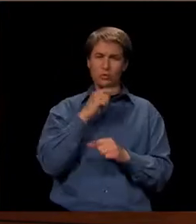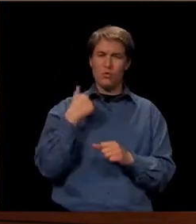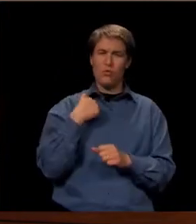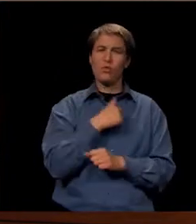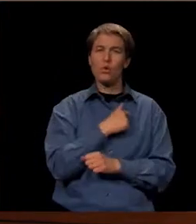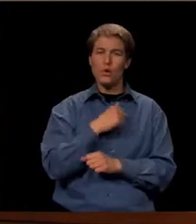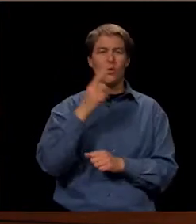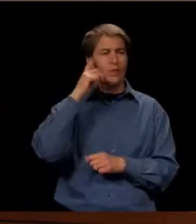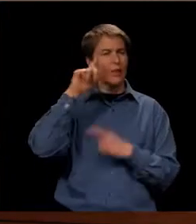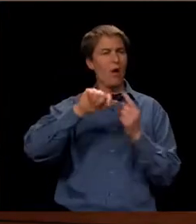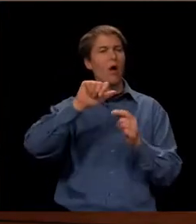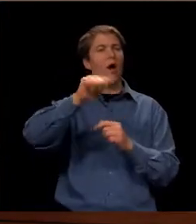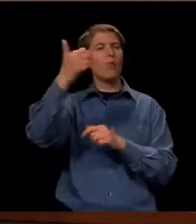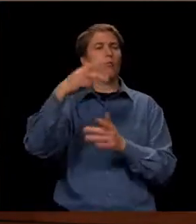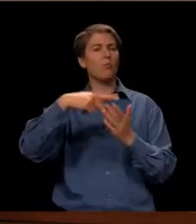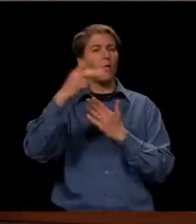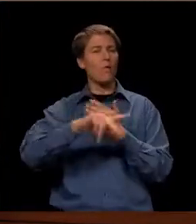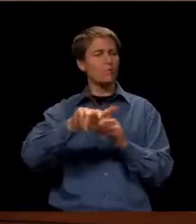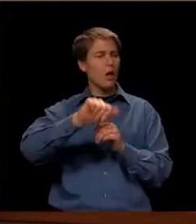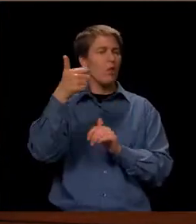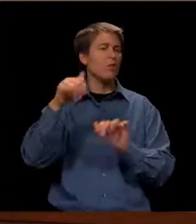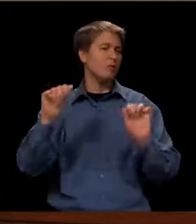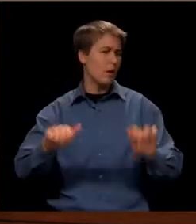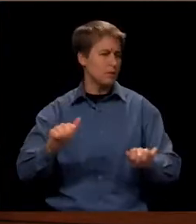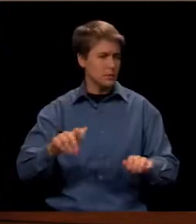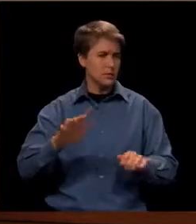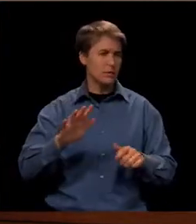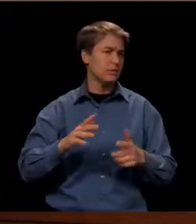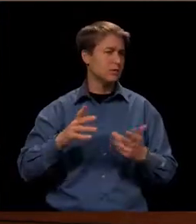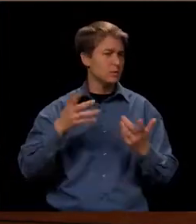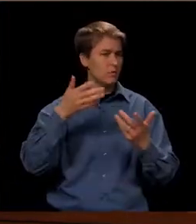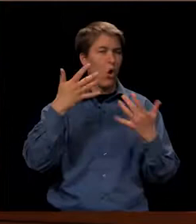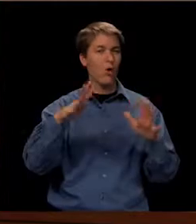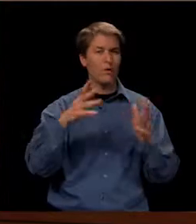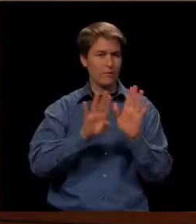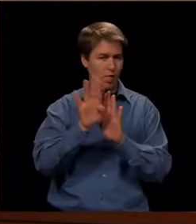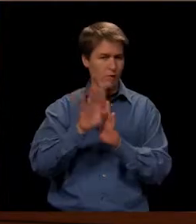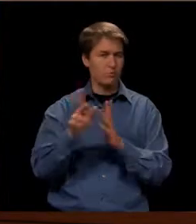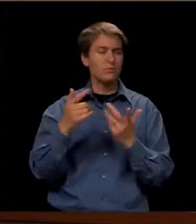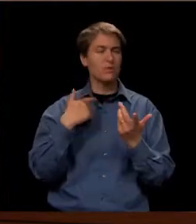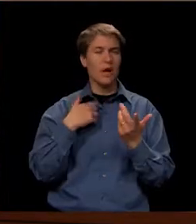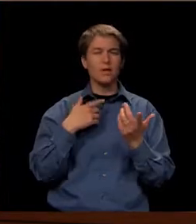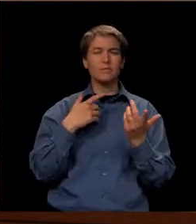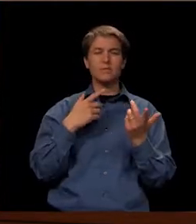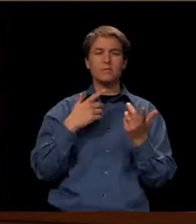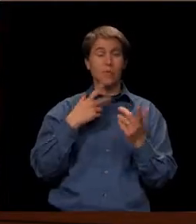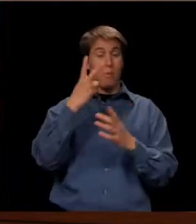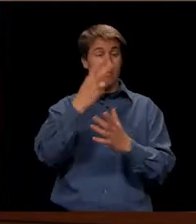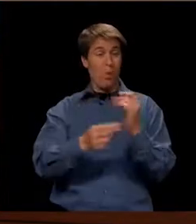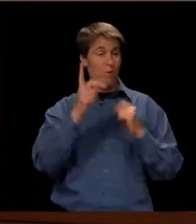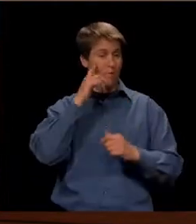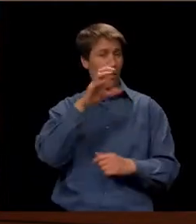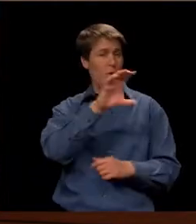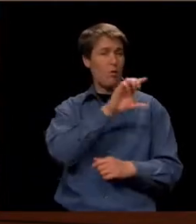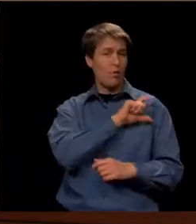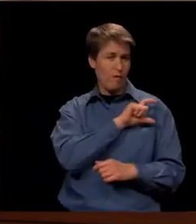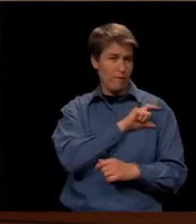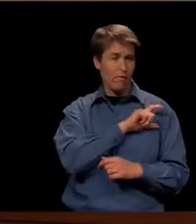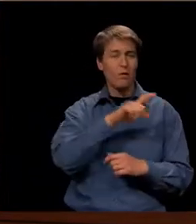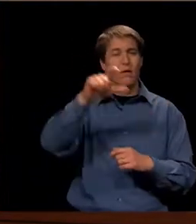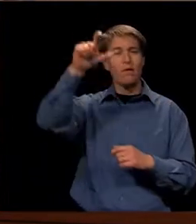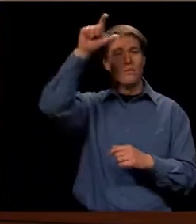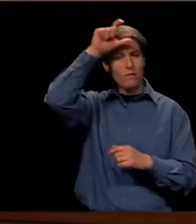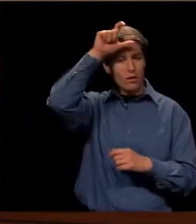at some other programs and other possibilities out there to just stretch our mind. So we did that both in law enforcement, fire safety,